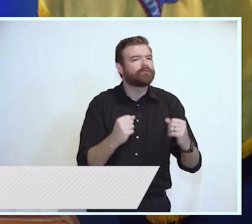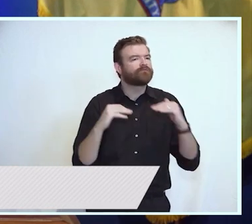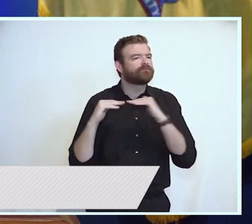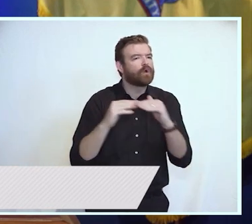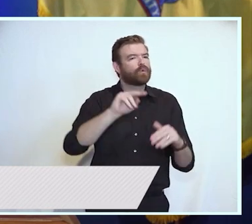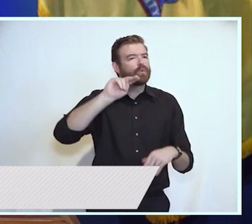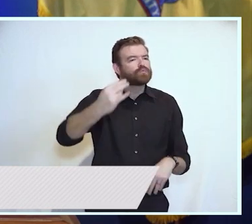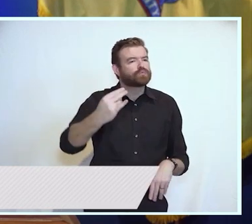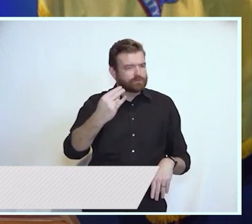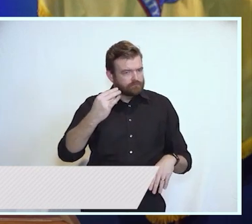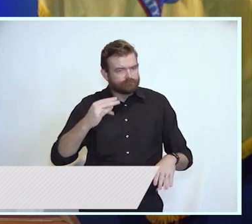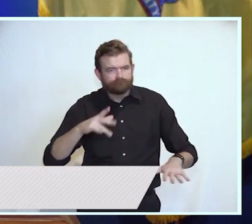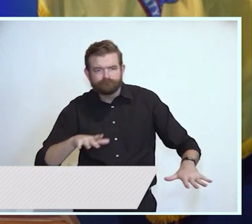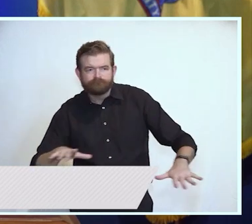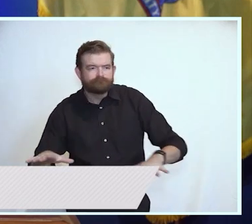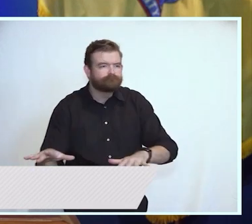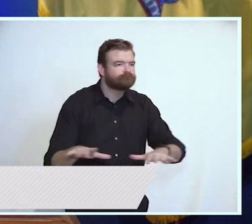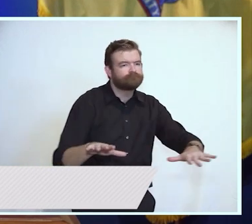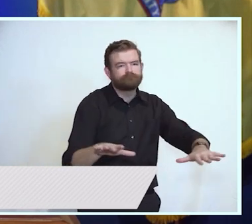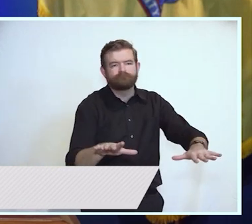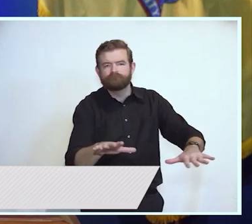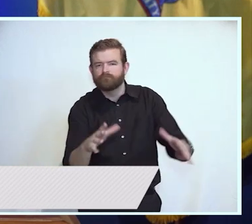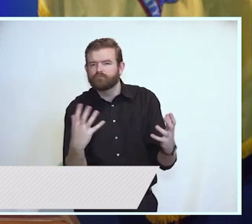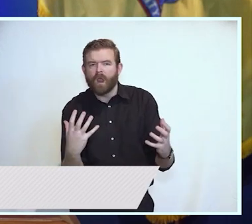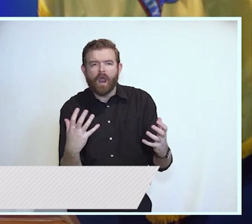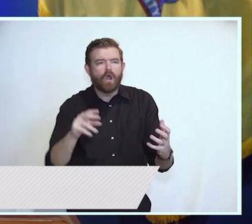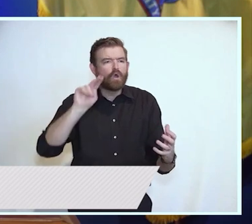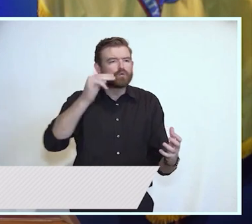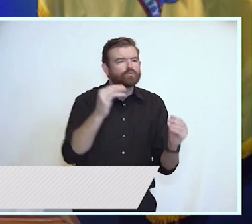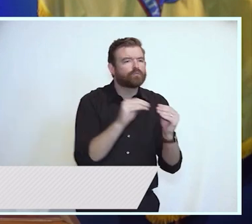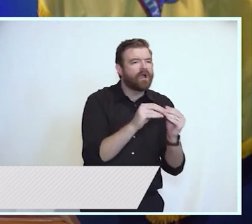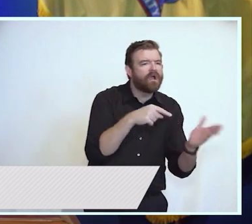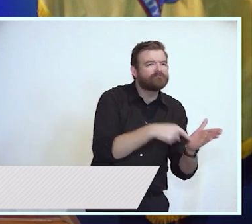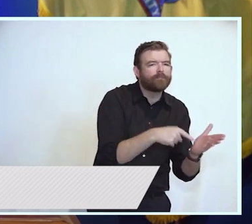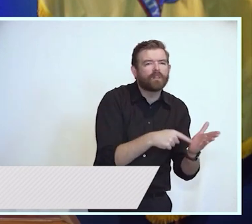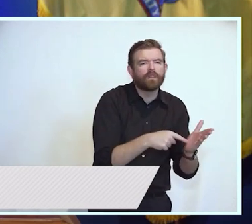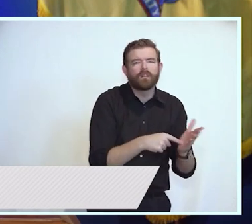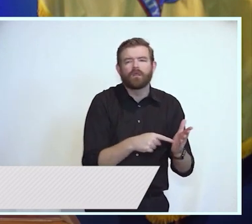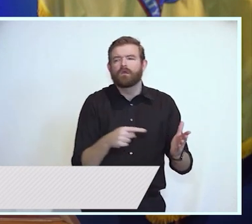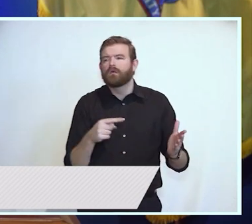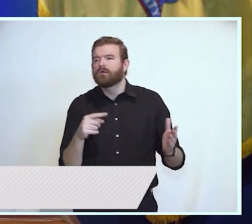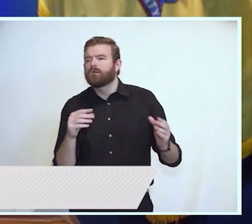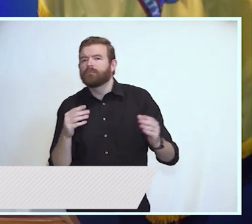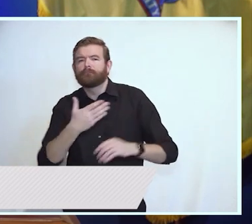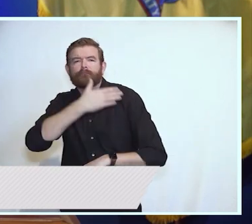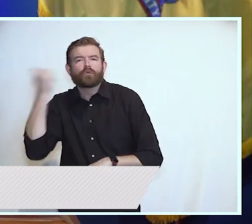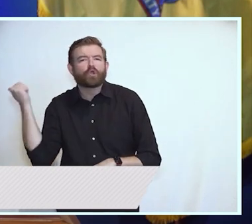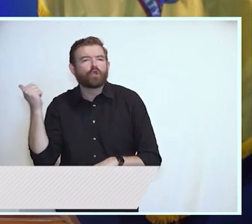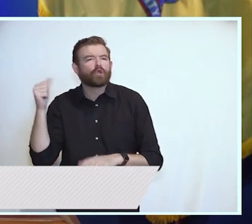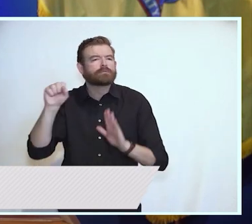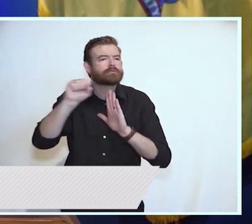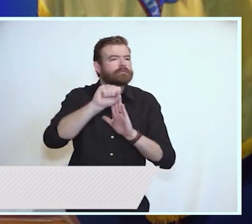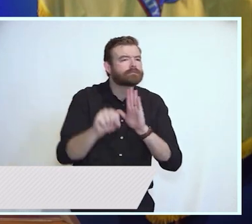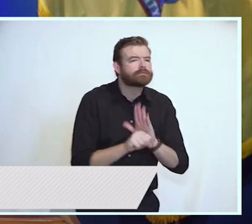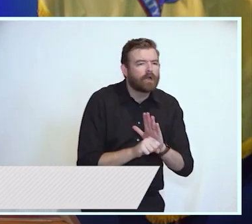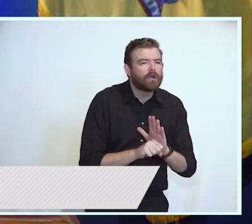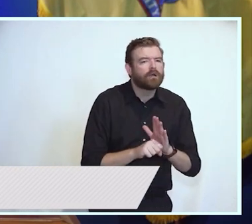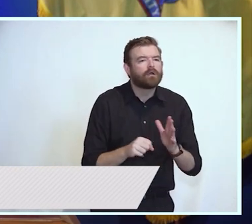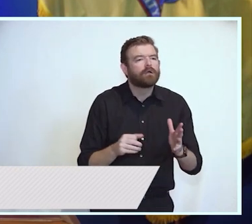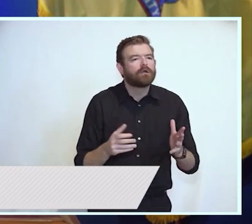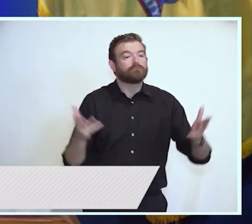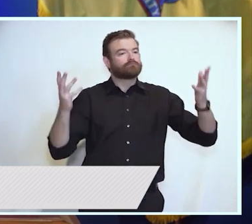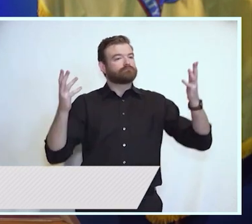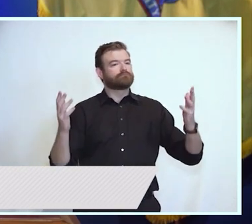We set out to make a more affordable and more responsive New Jersey. Well, we are who we said we would be, boldly